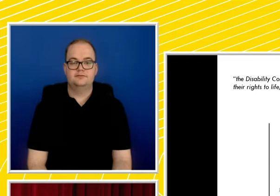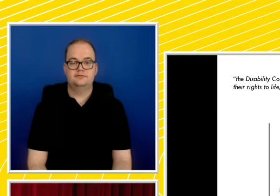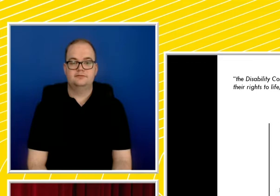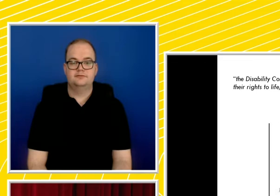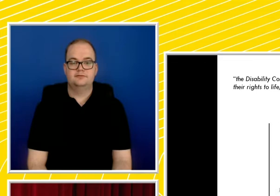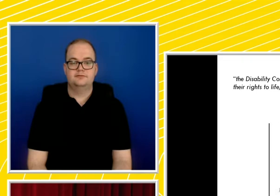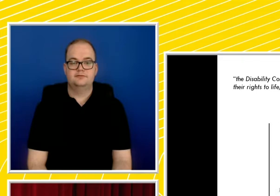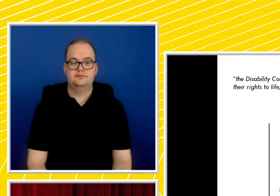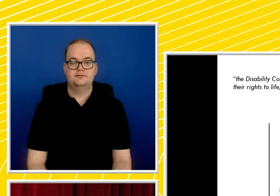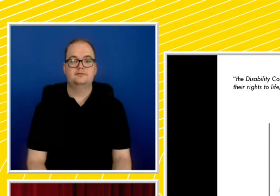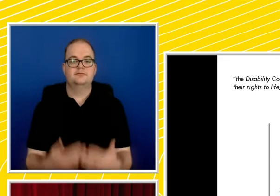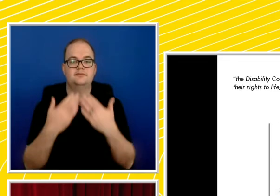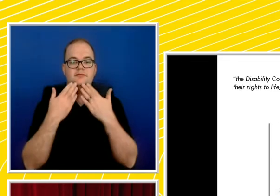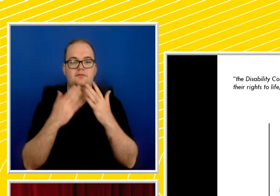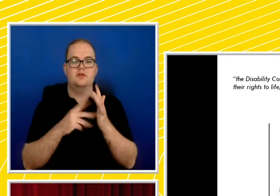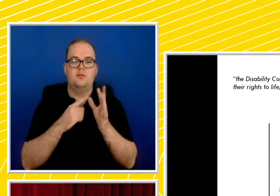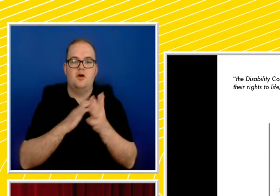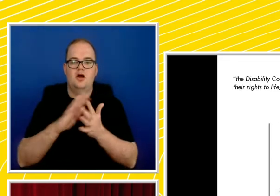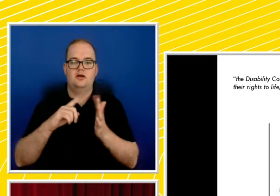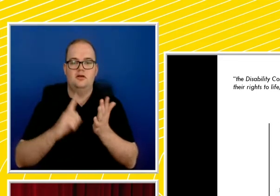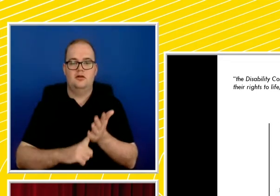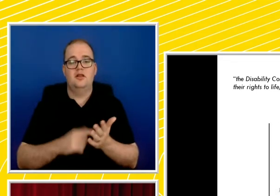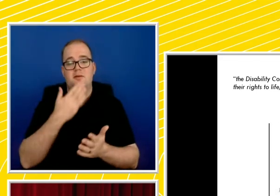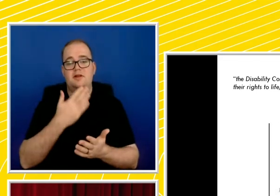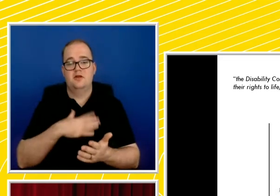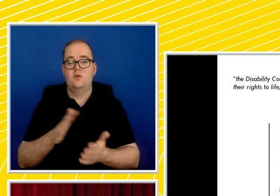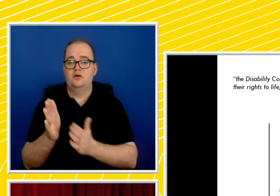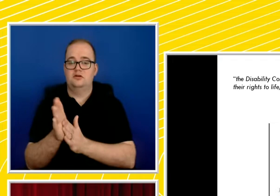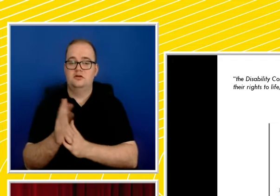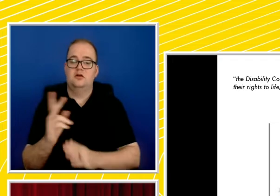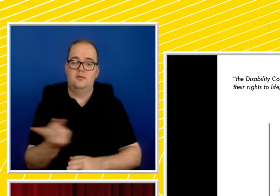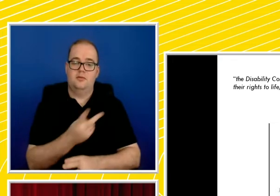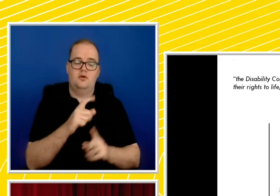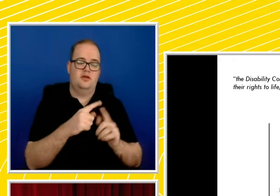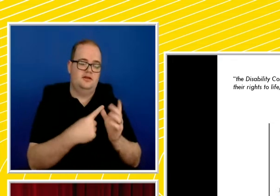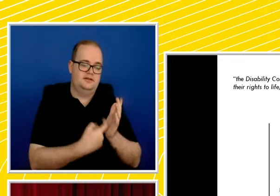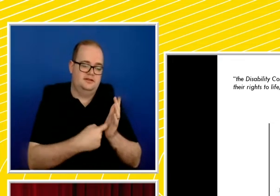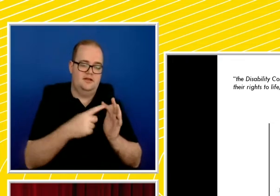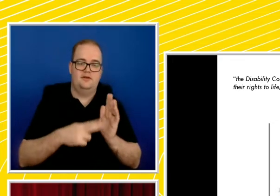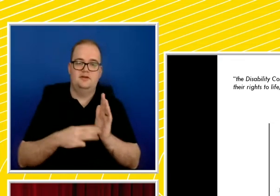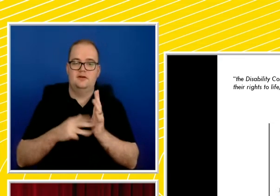Thank you, Michael. Can we please applaud both Michael and Darren's presentation?